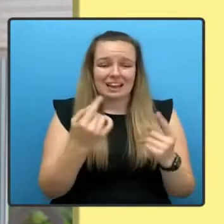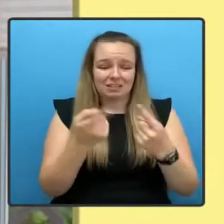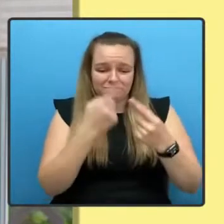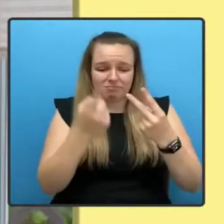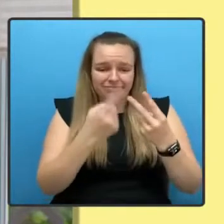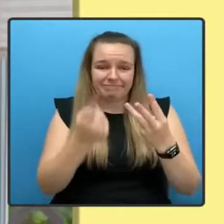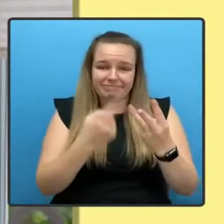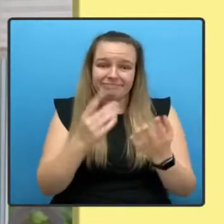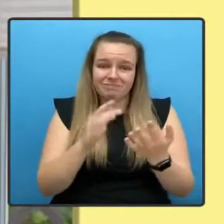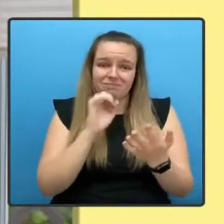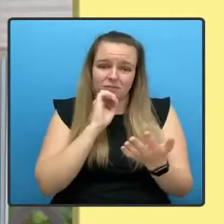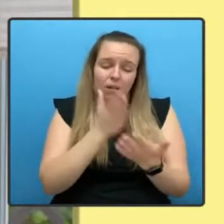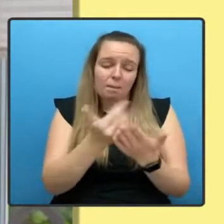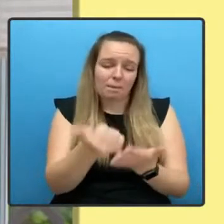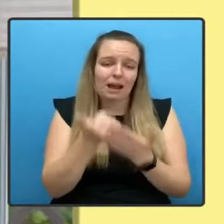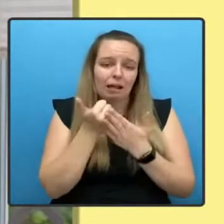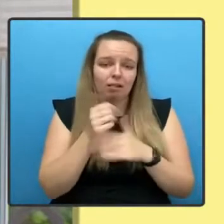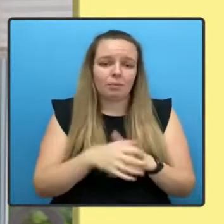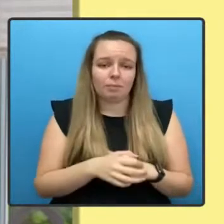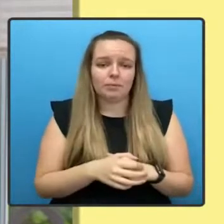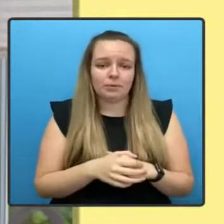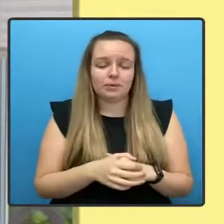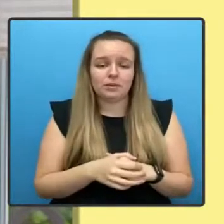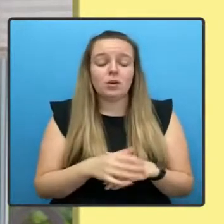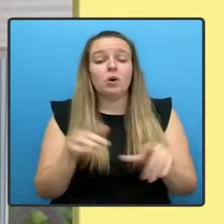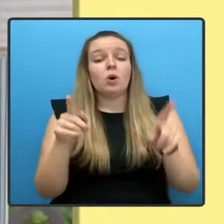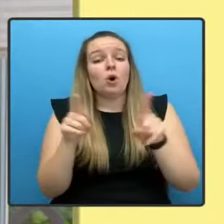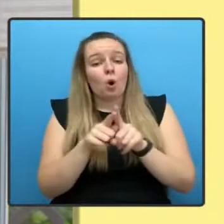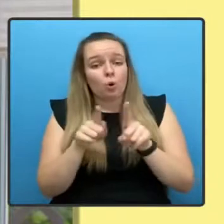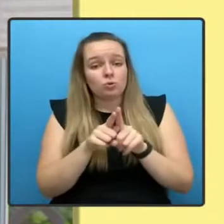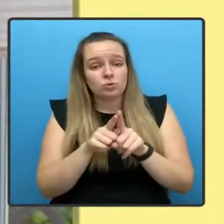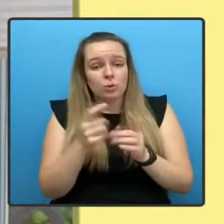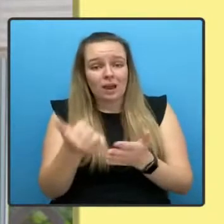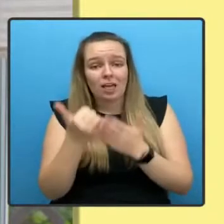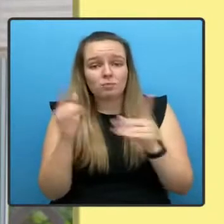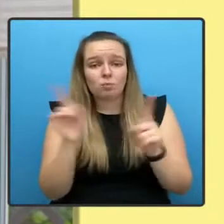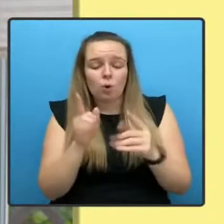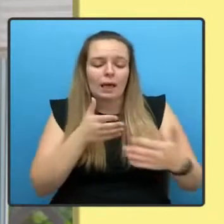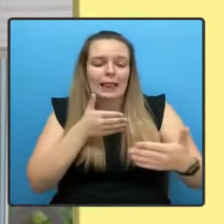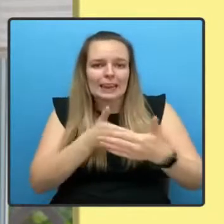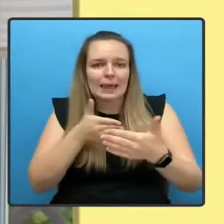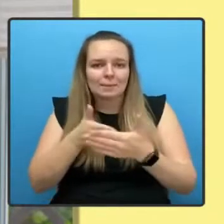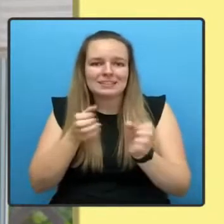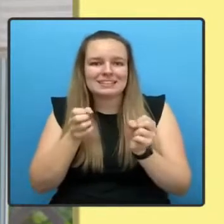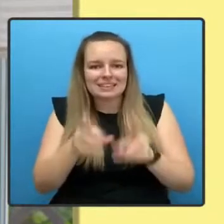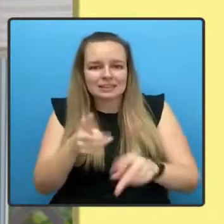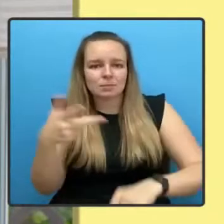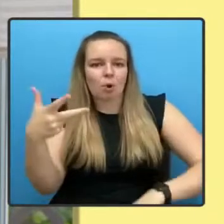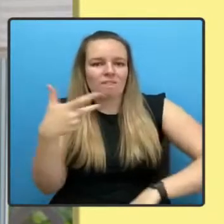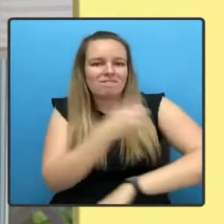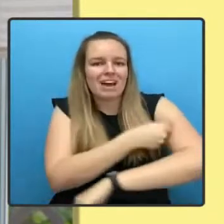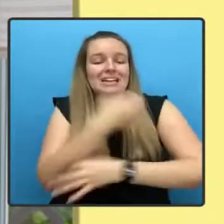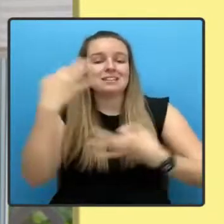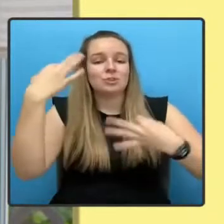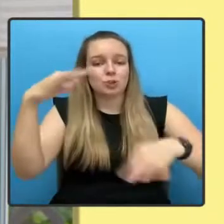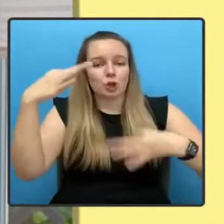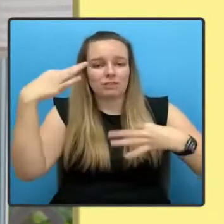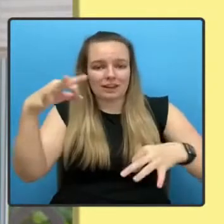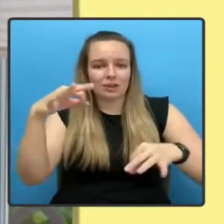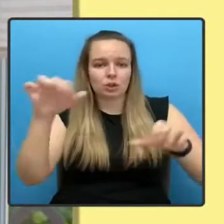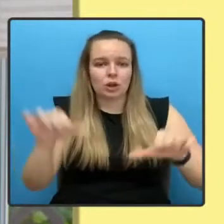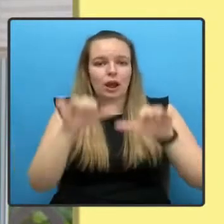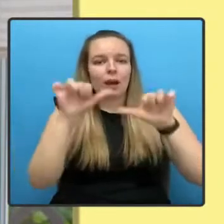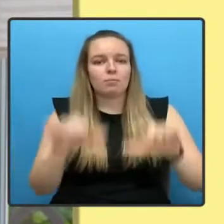So too will the limited system of vaccine certification approved by Parliament last week.